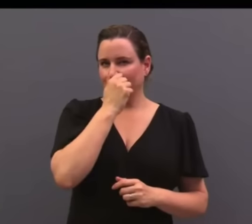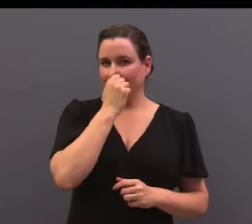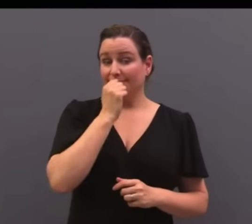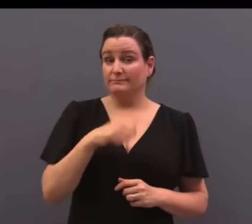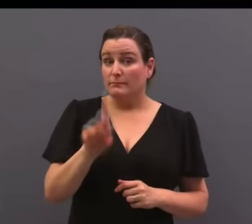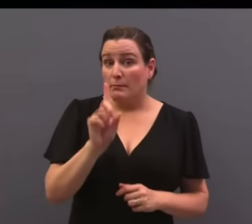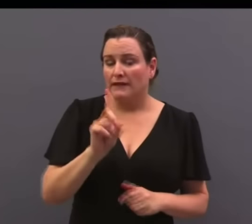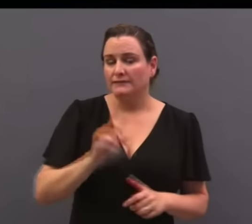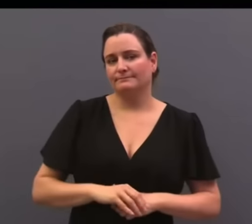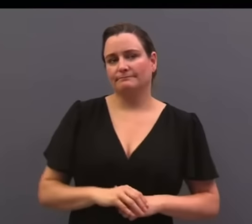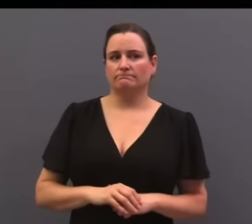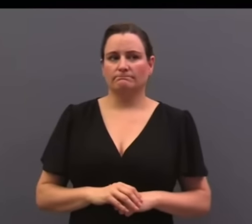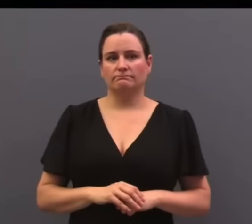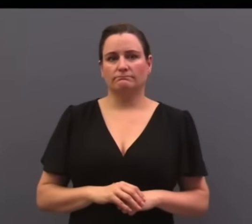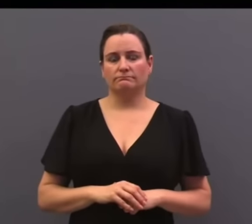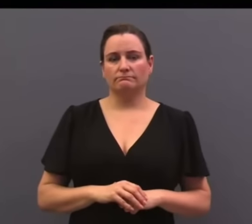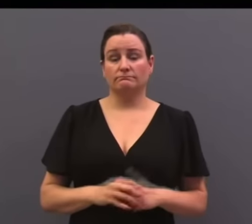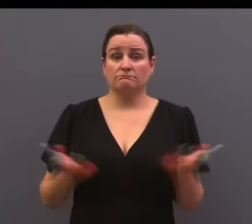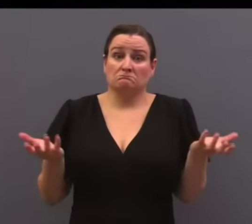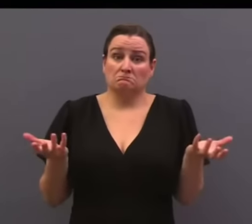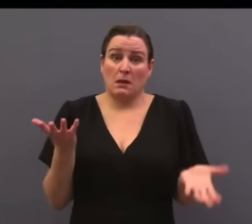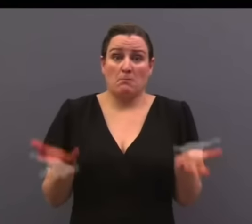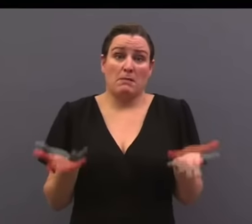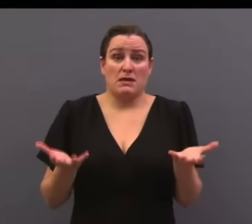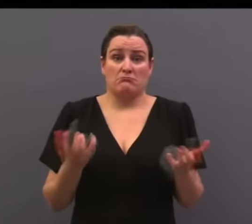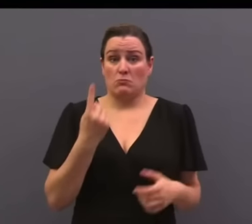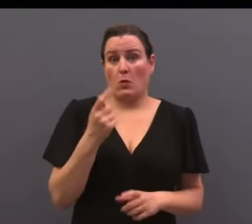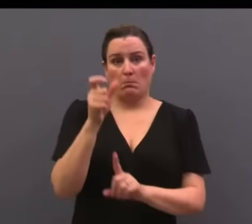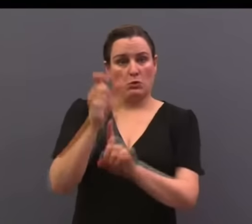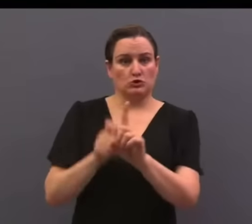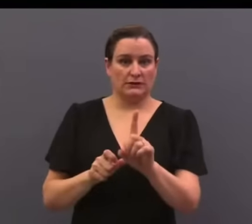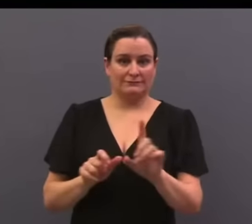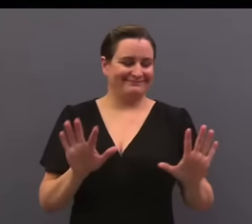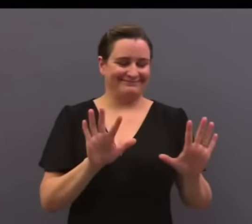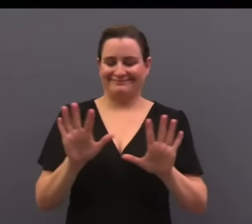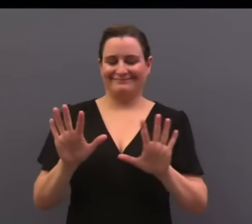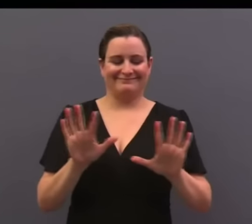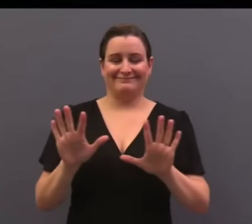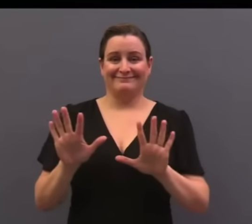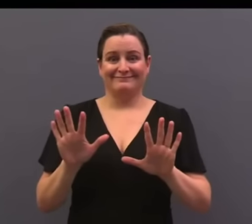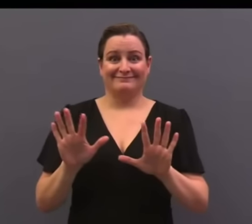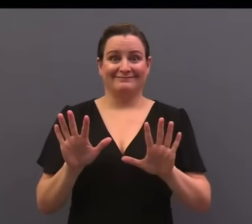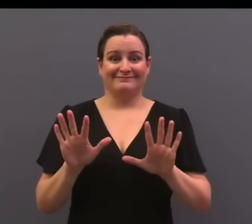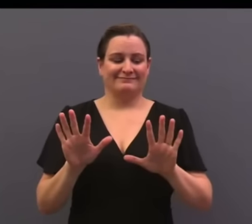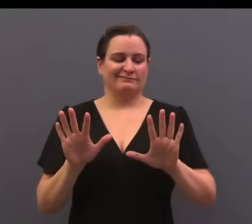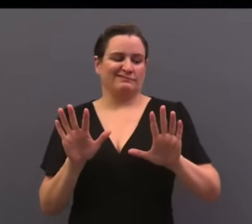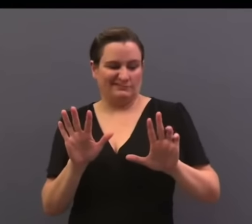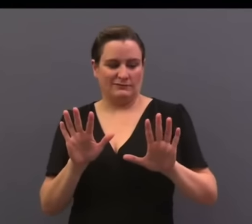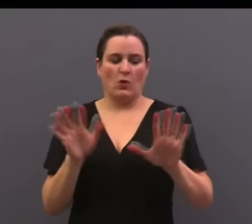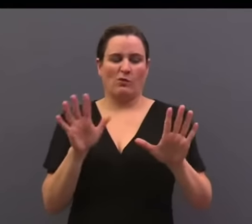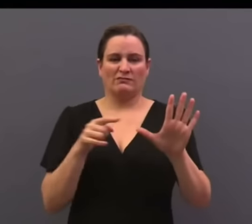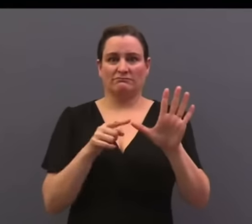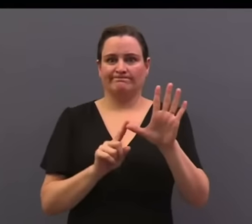But if the voter who tells me that he's going to bring out a vote of protest, he's not